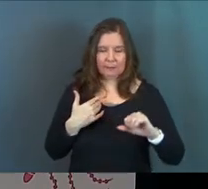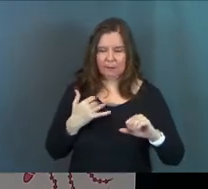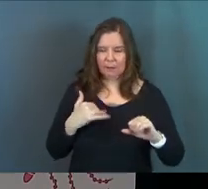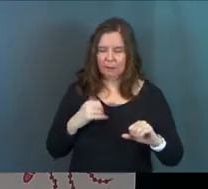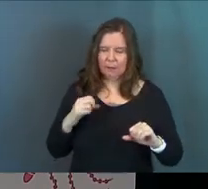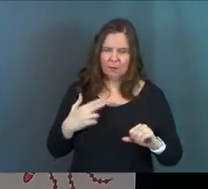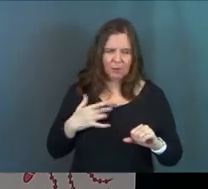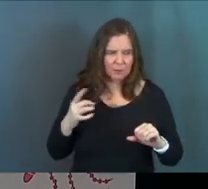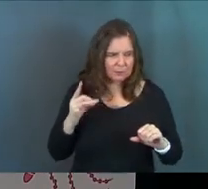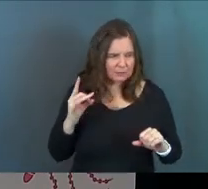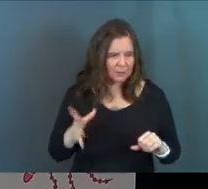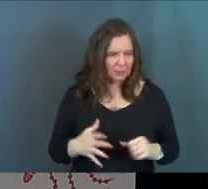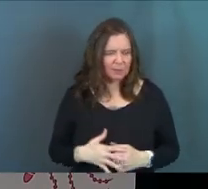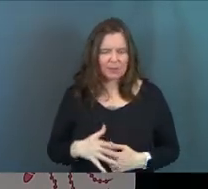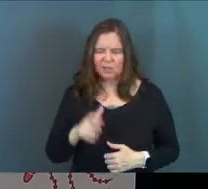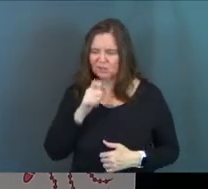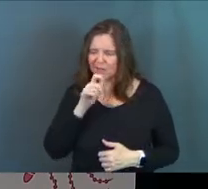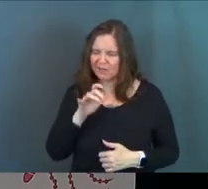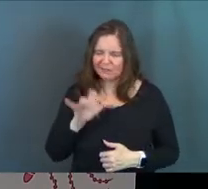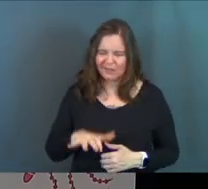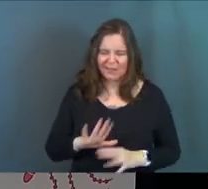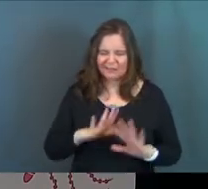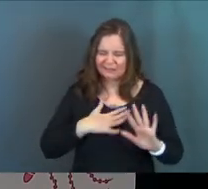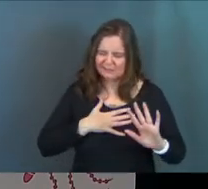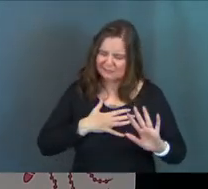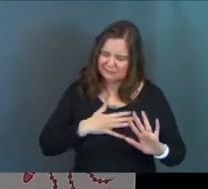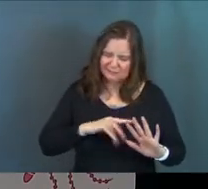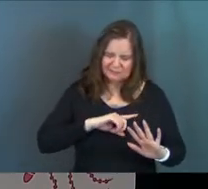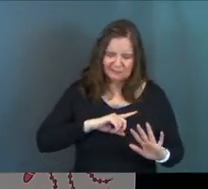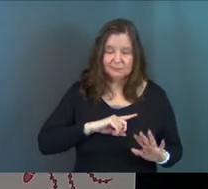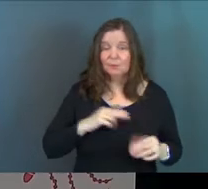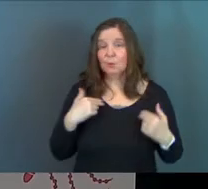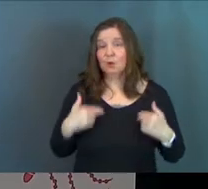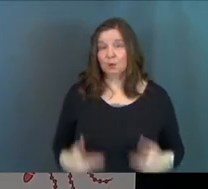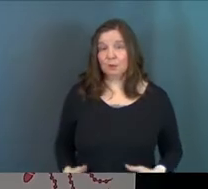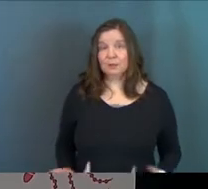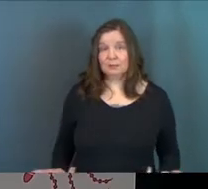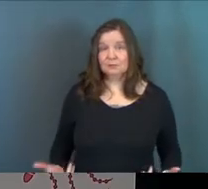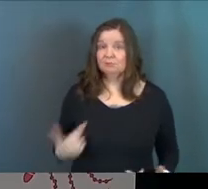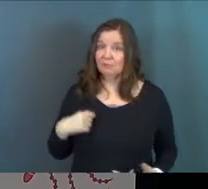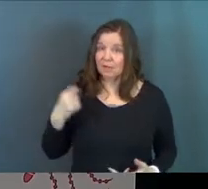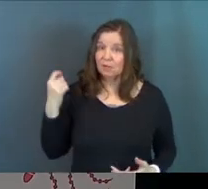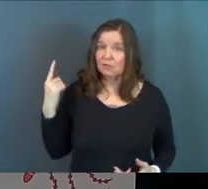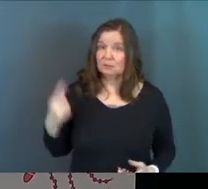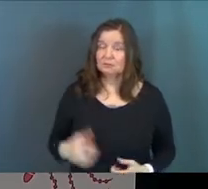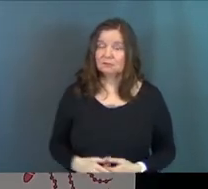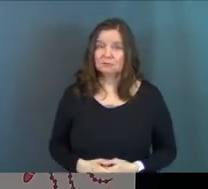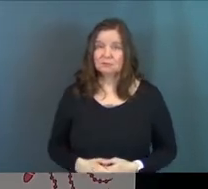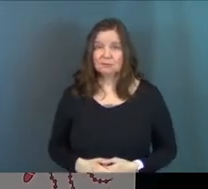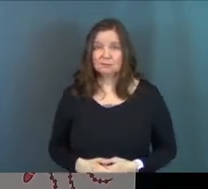and I walk away going just like Peter. I'm like, oh, that was terrible. I should not have done that. We're human beings. I understand.